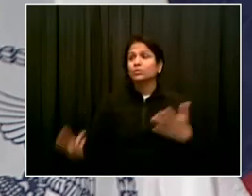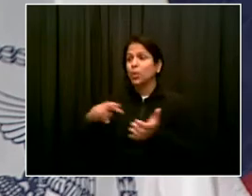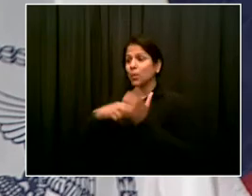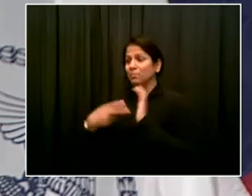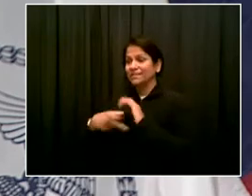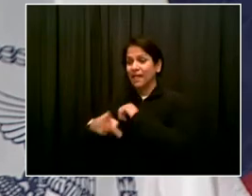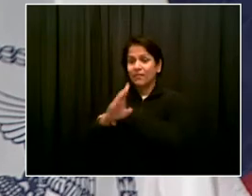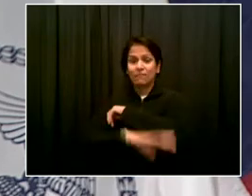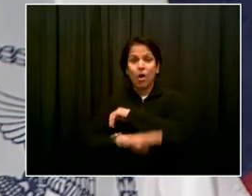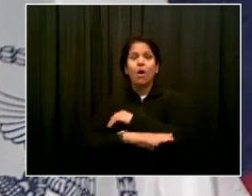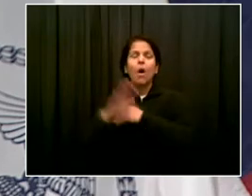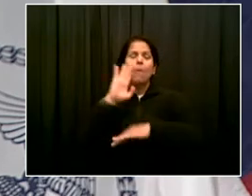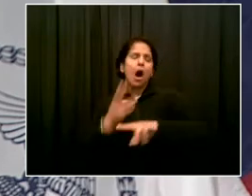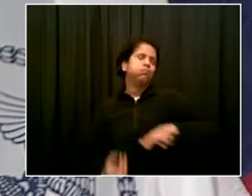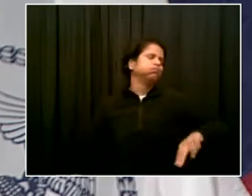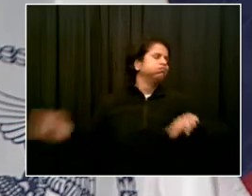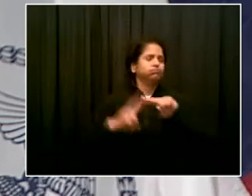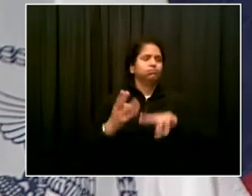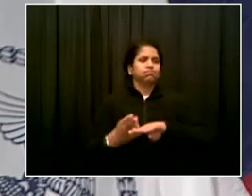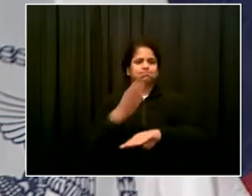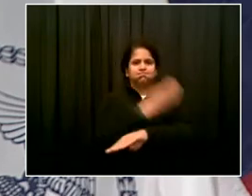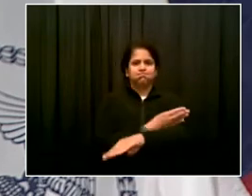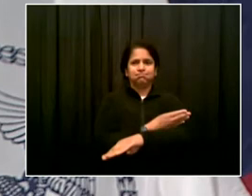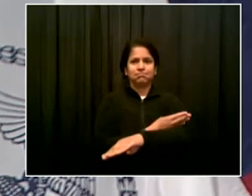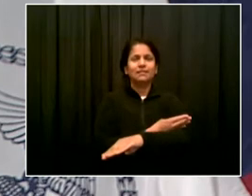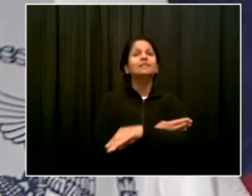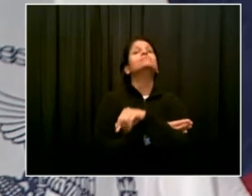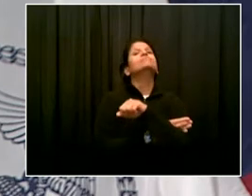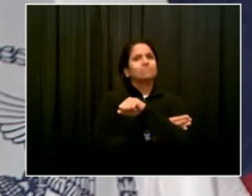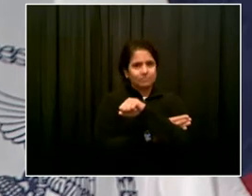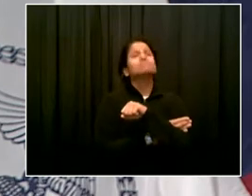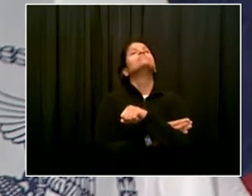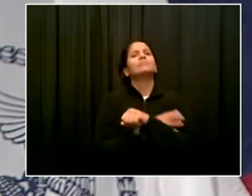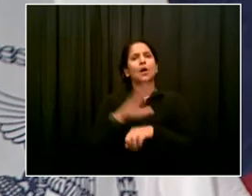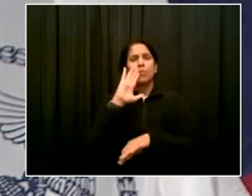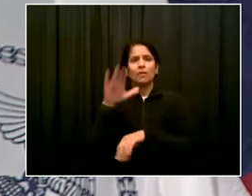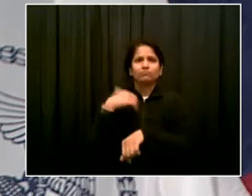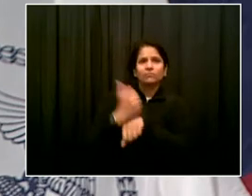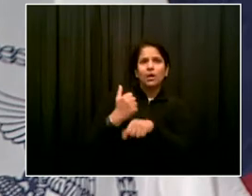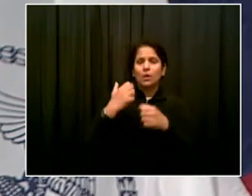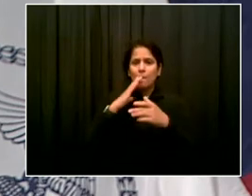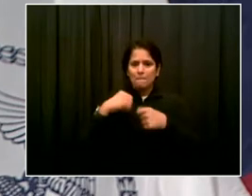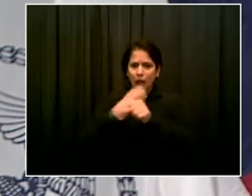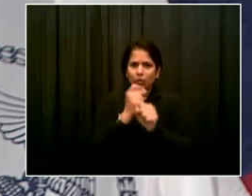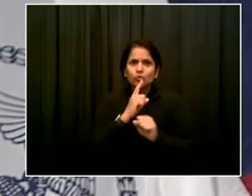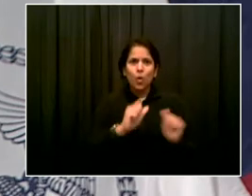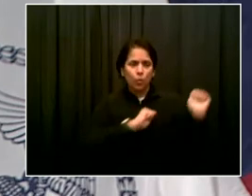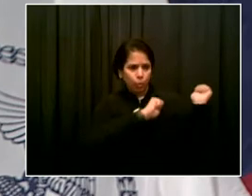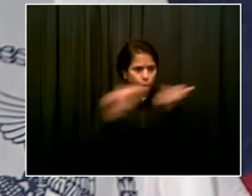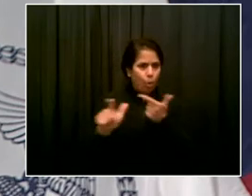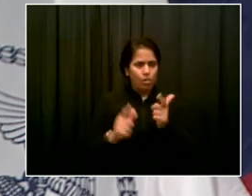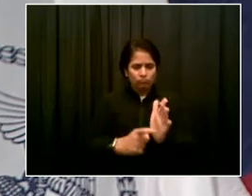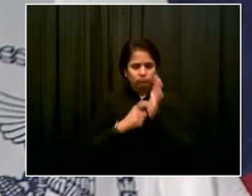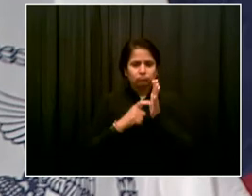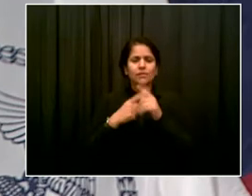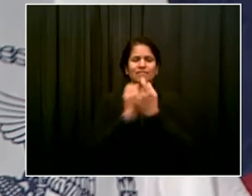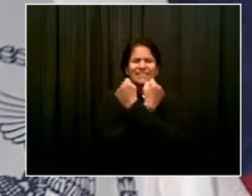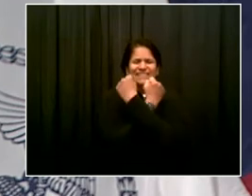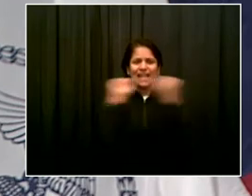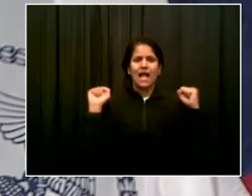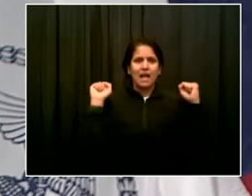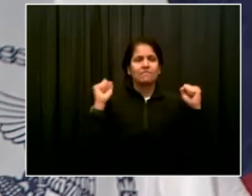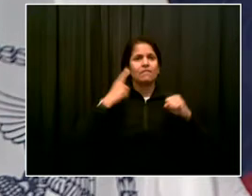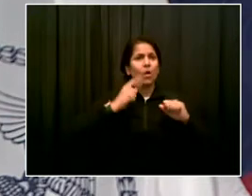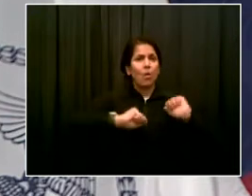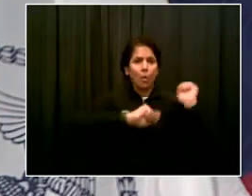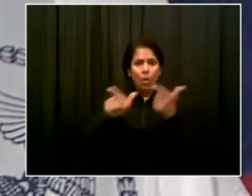health and safety measures in place. I think you'll see a lot of students and a lot of staff vaccinated by then. But I think